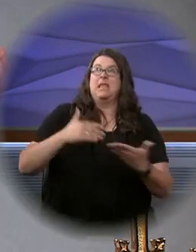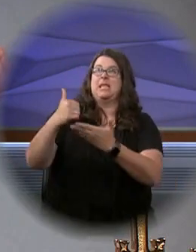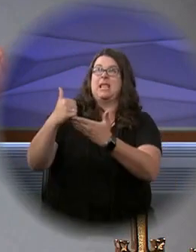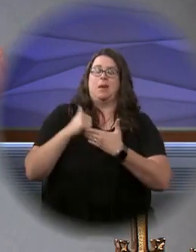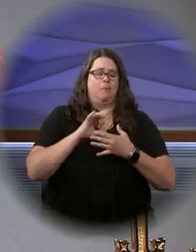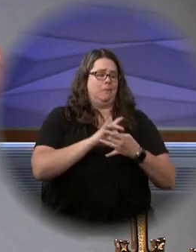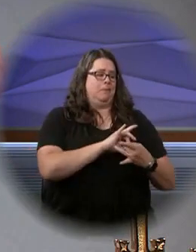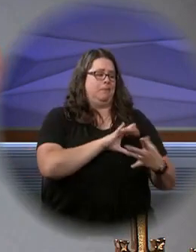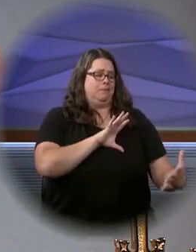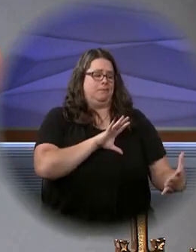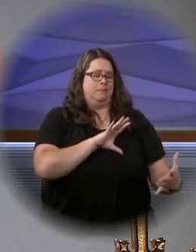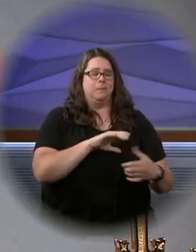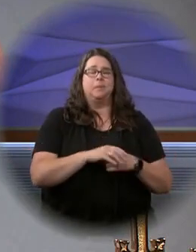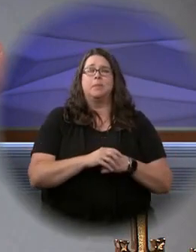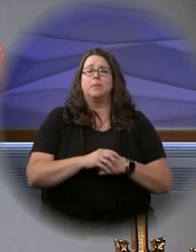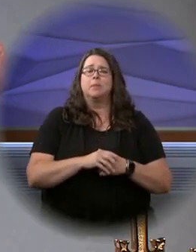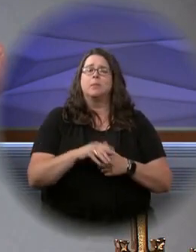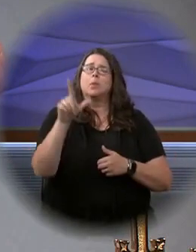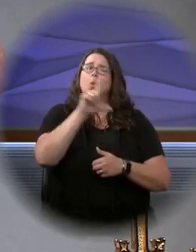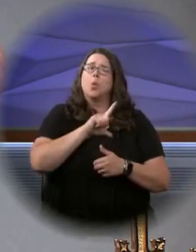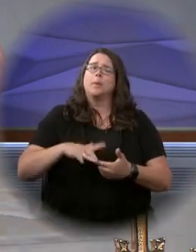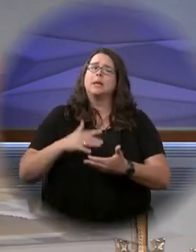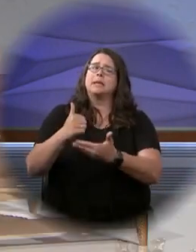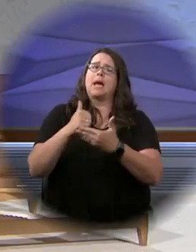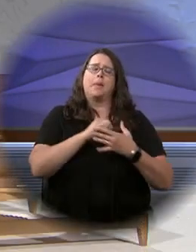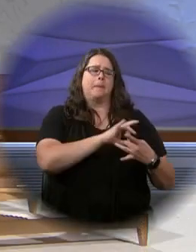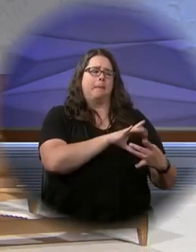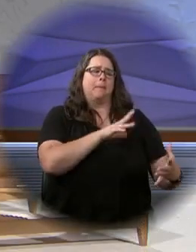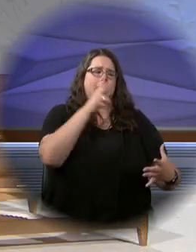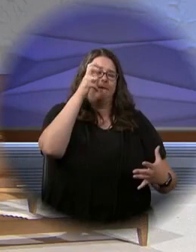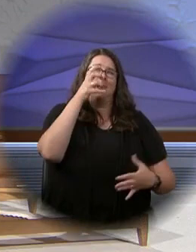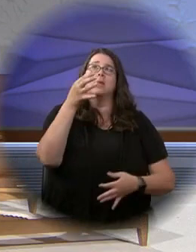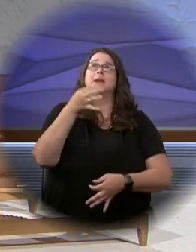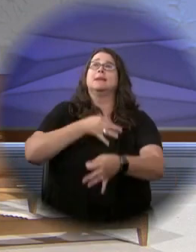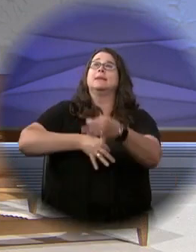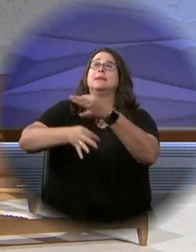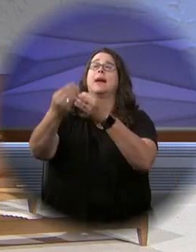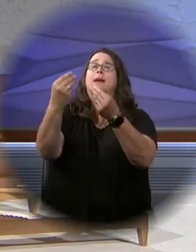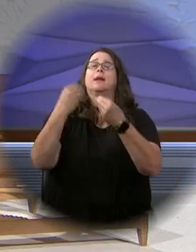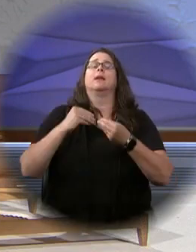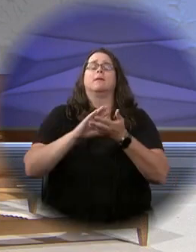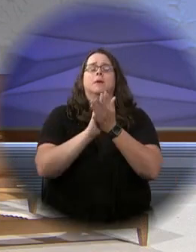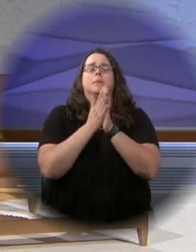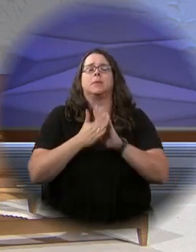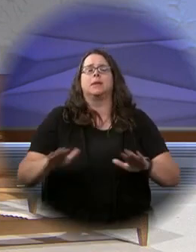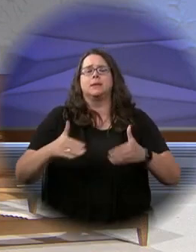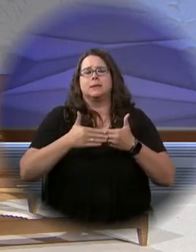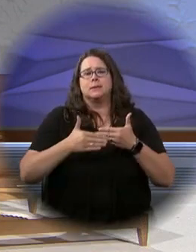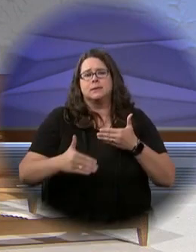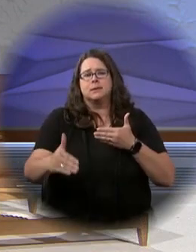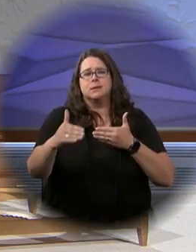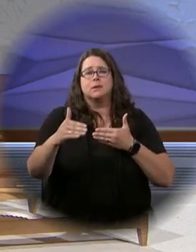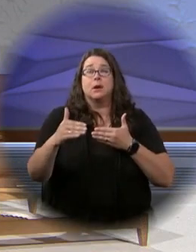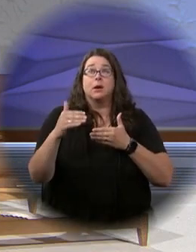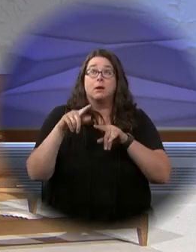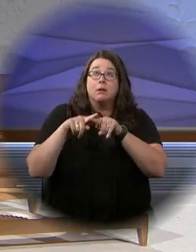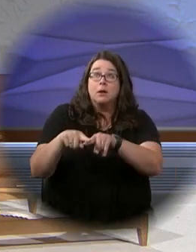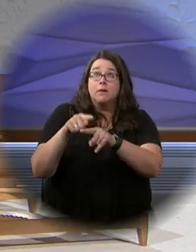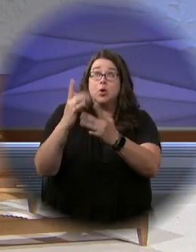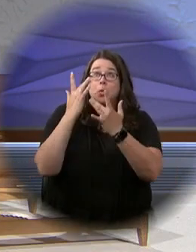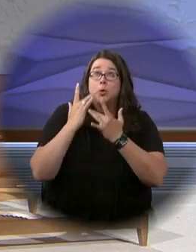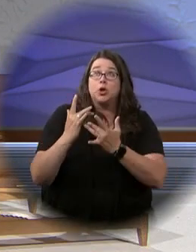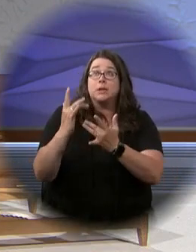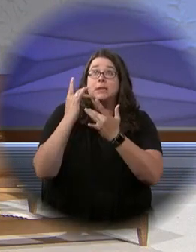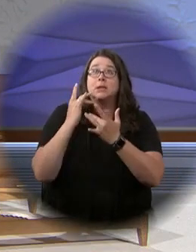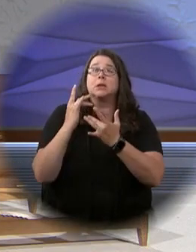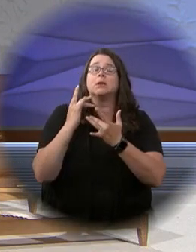but deliver us from evil. Deliver us, Lord, we pray, from every evil. Graciously grant peace in our days, that by the help of your